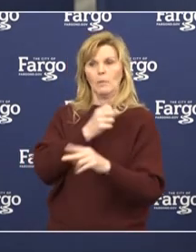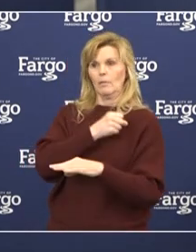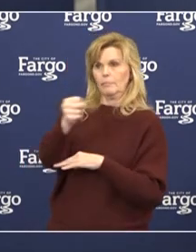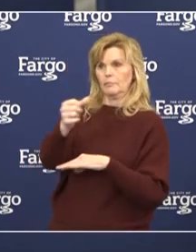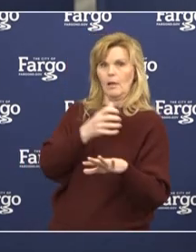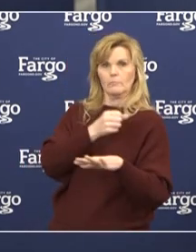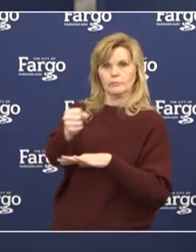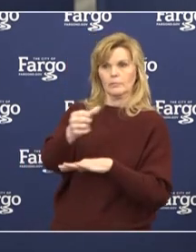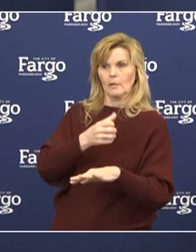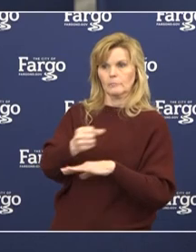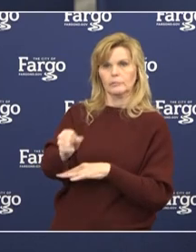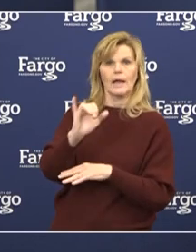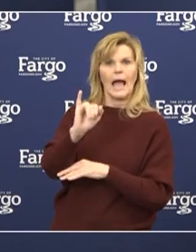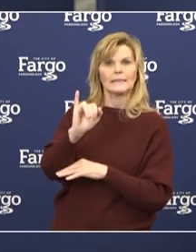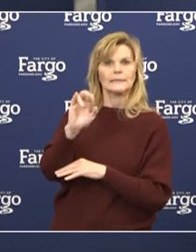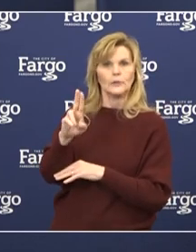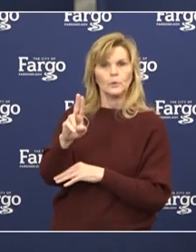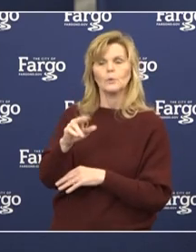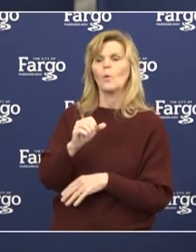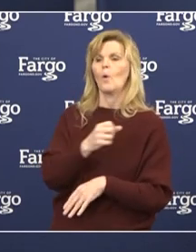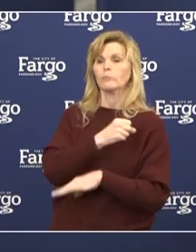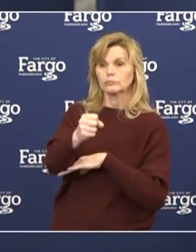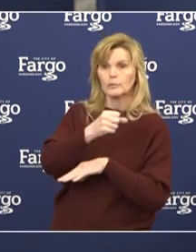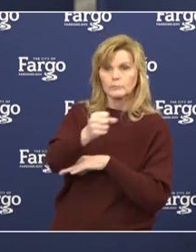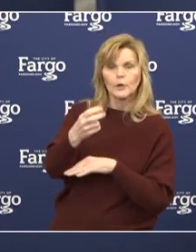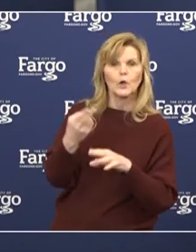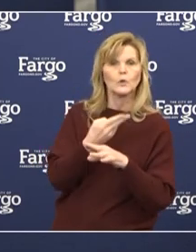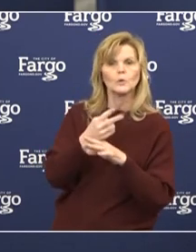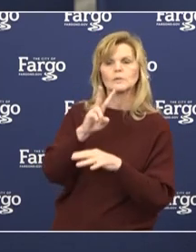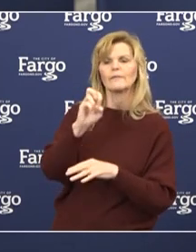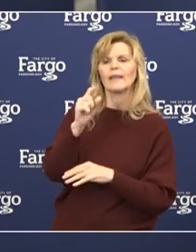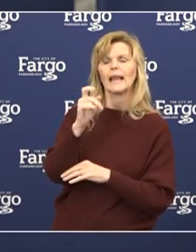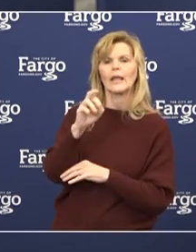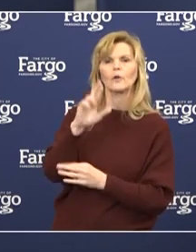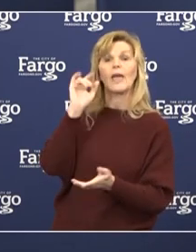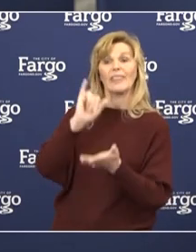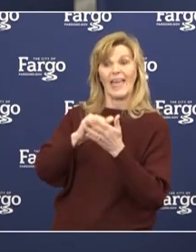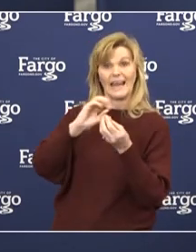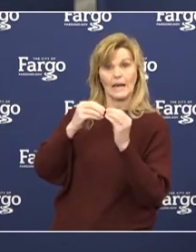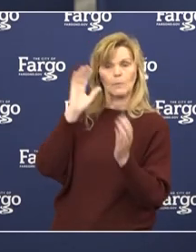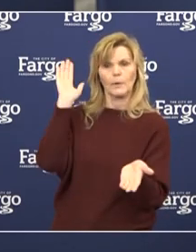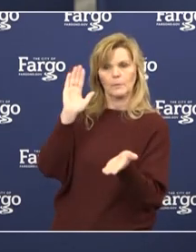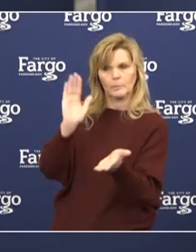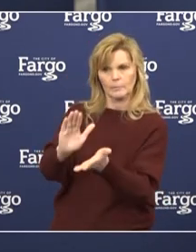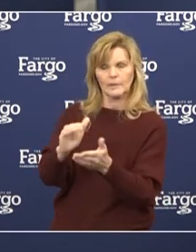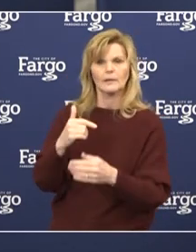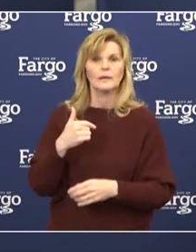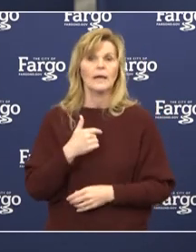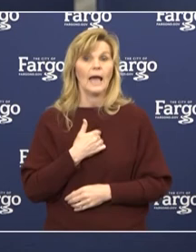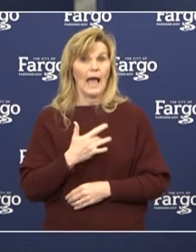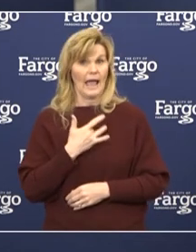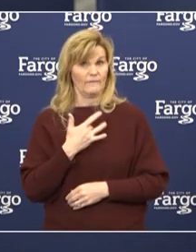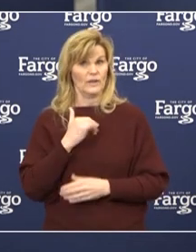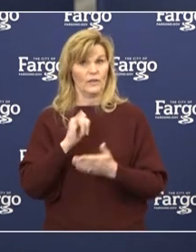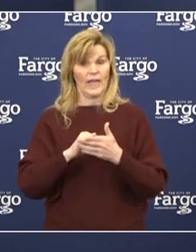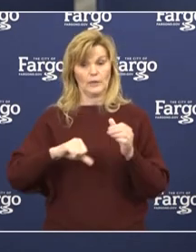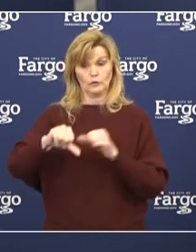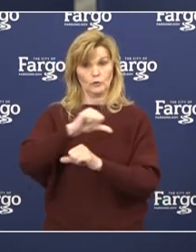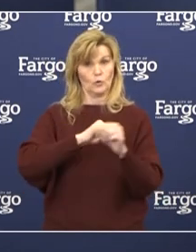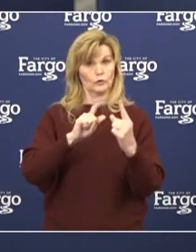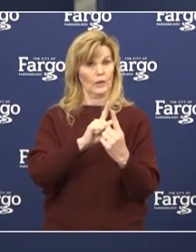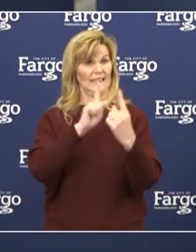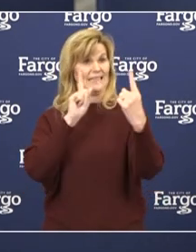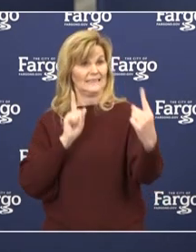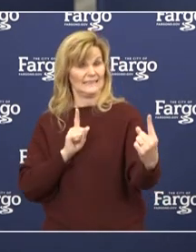need for intensive care beds or ventilator use. I just want to call out that I think the social distancing is working. We see in our